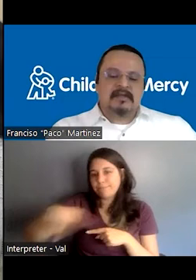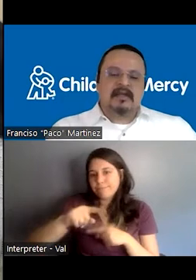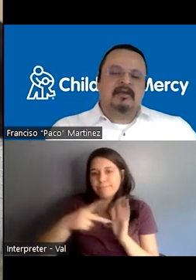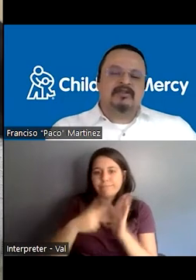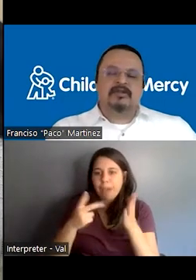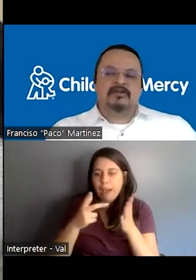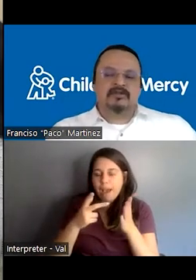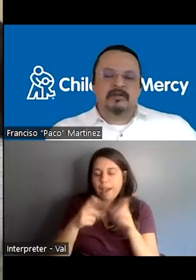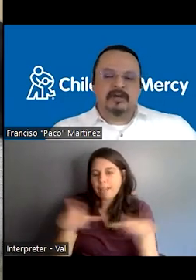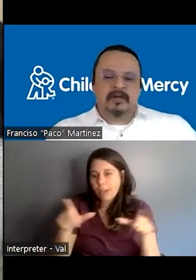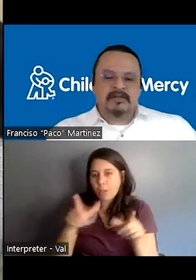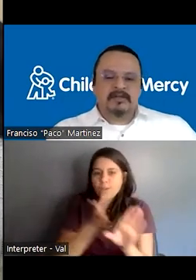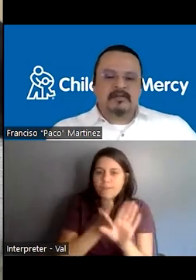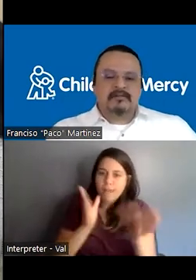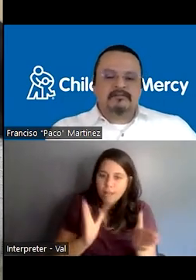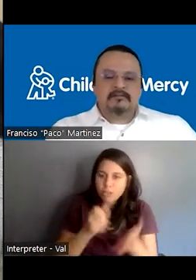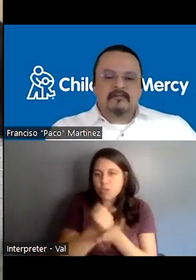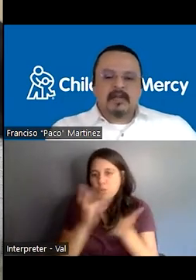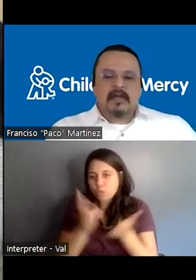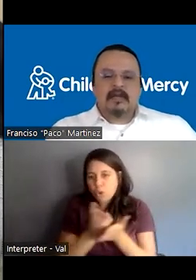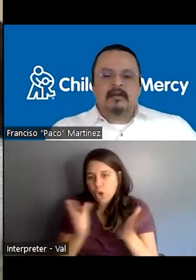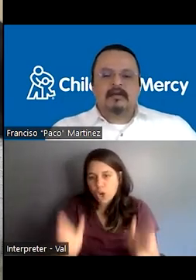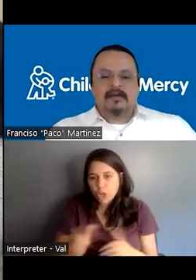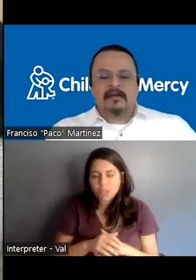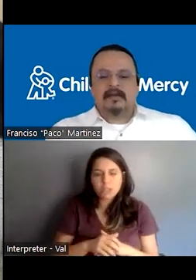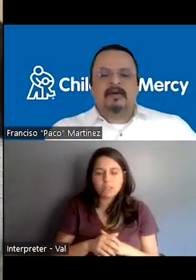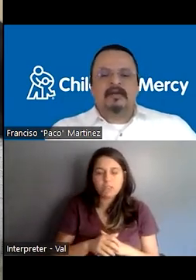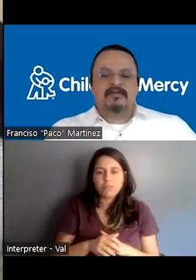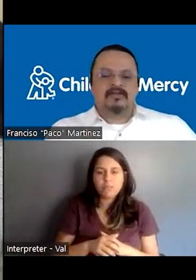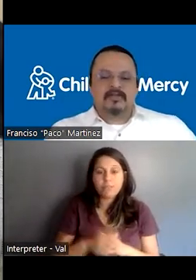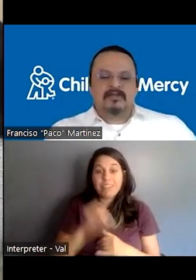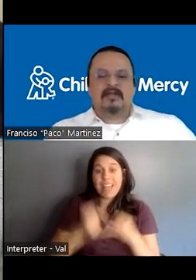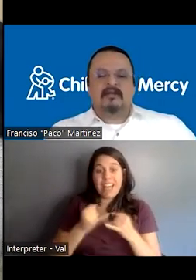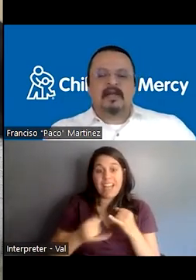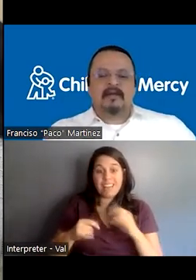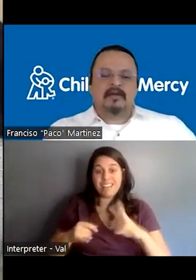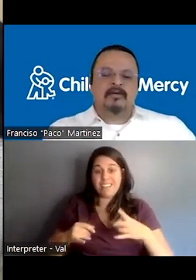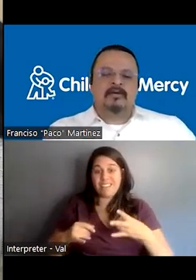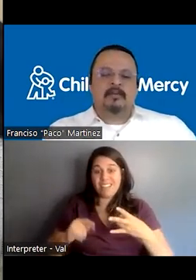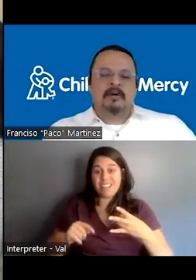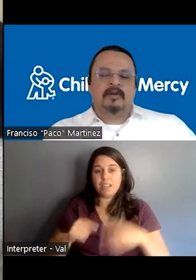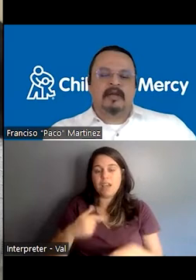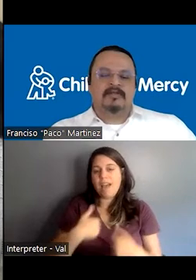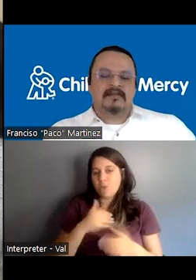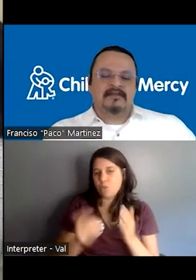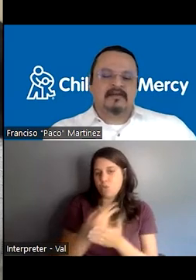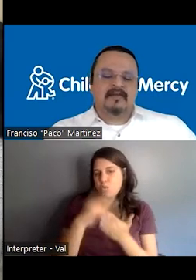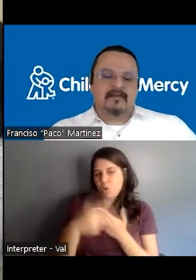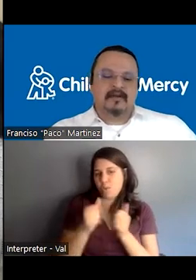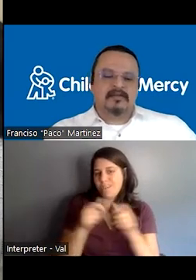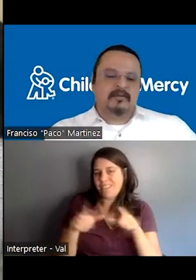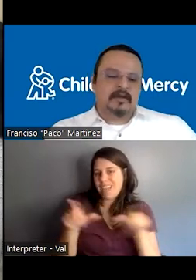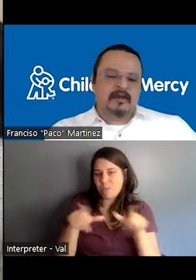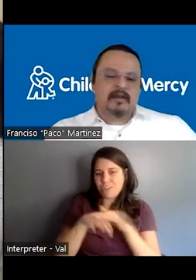and also social workers. And finally, and what I just mentioned that we have a new program with language access